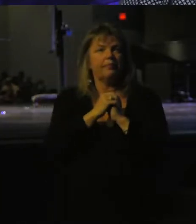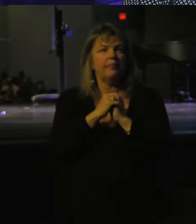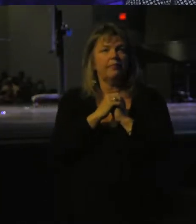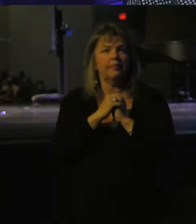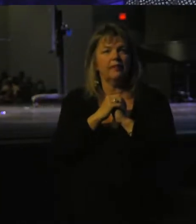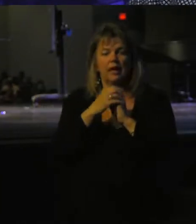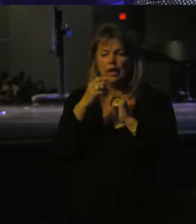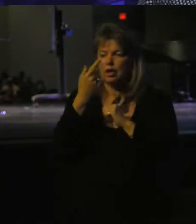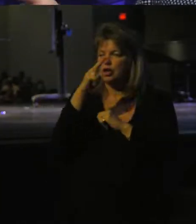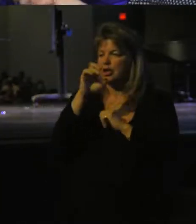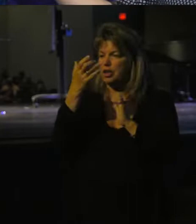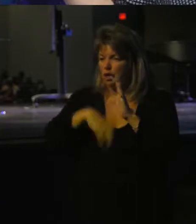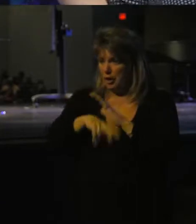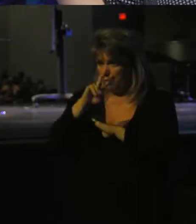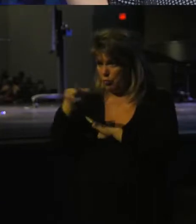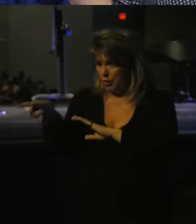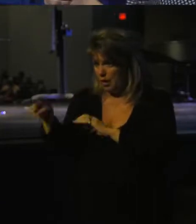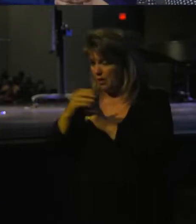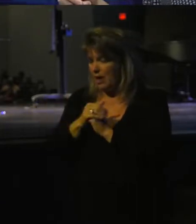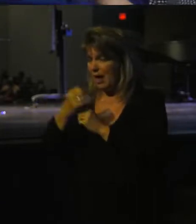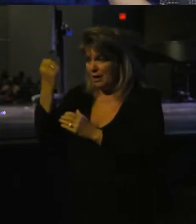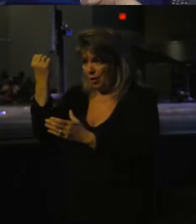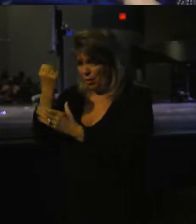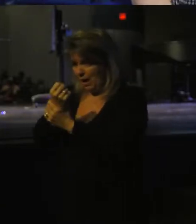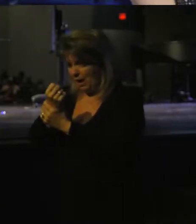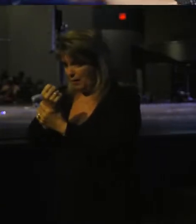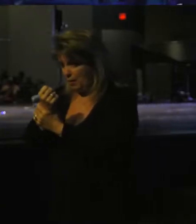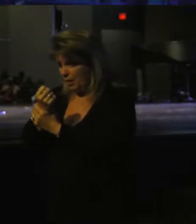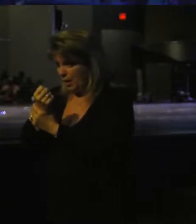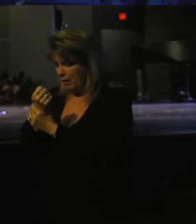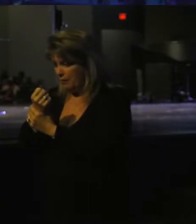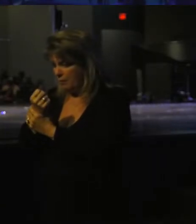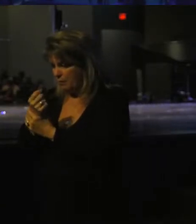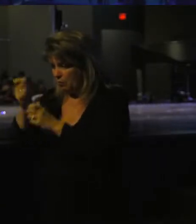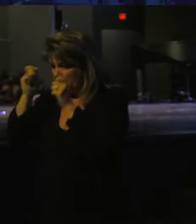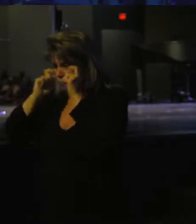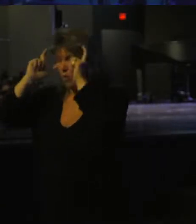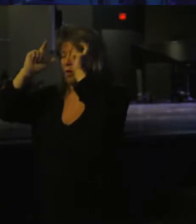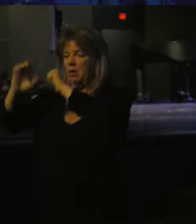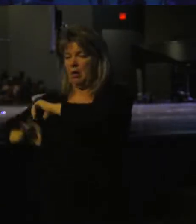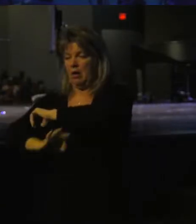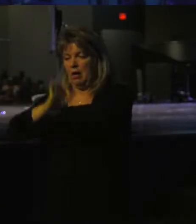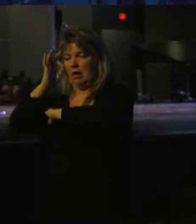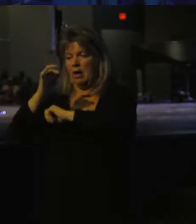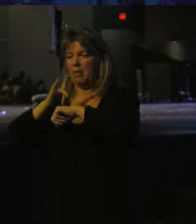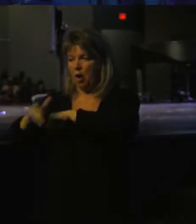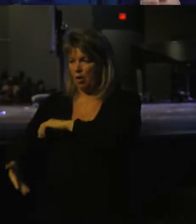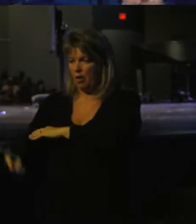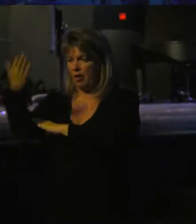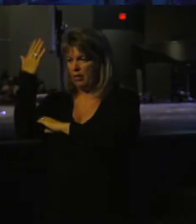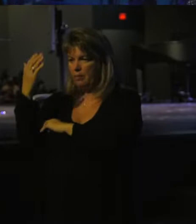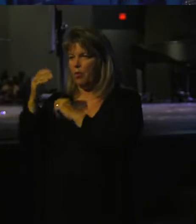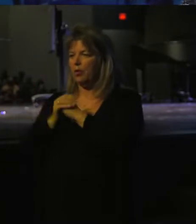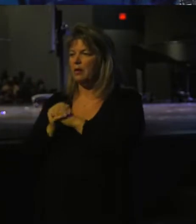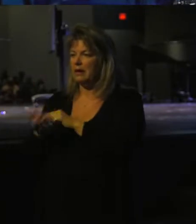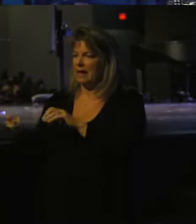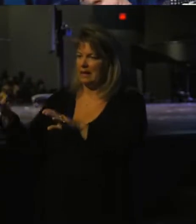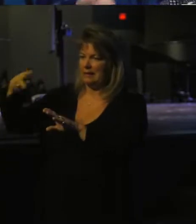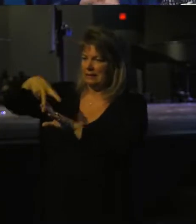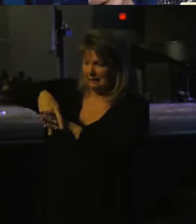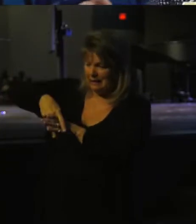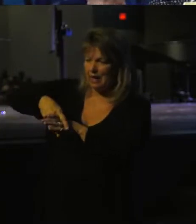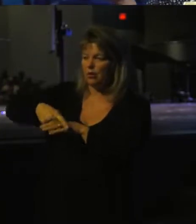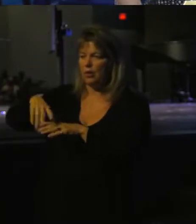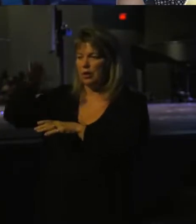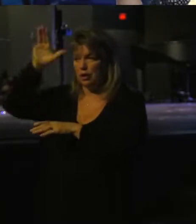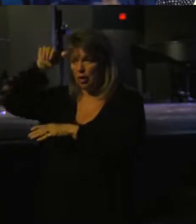chapter 22. And it says, So Abraham rose early in the morning and saddled his donkey and